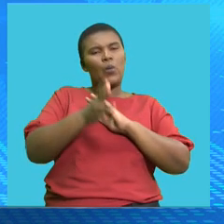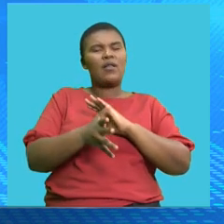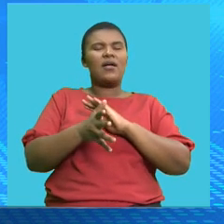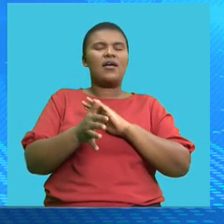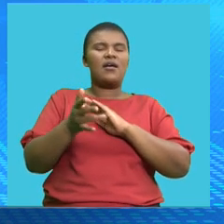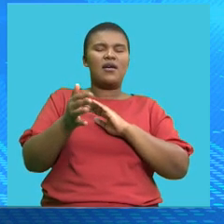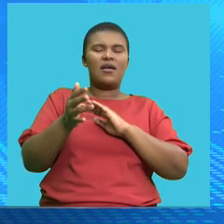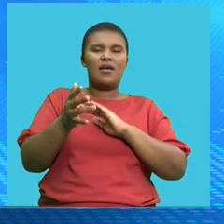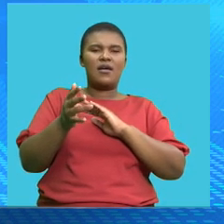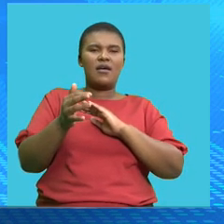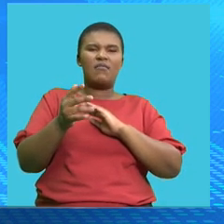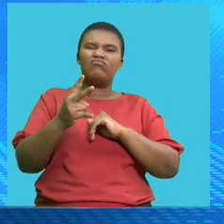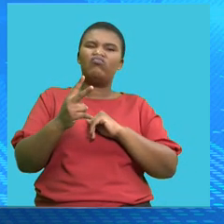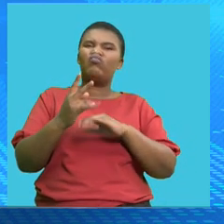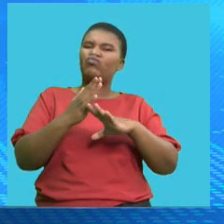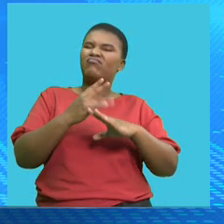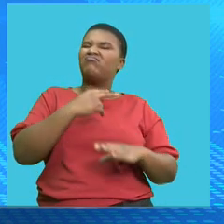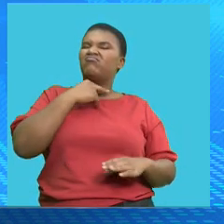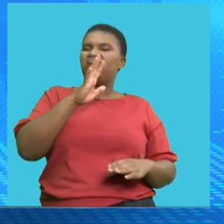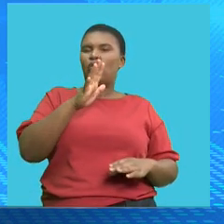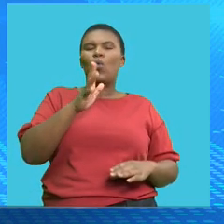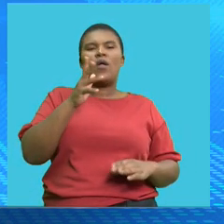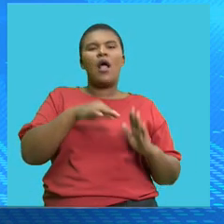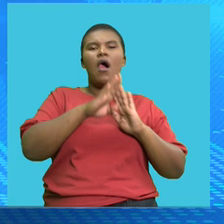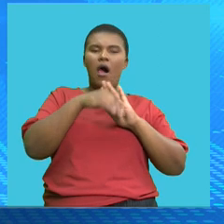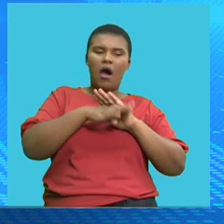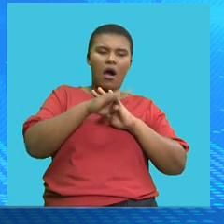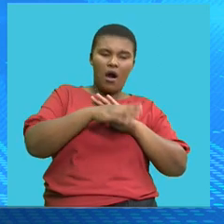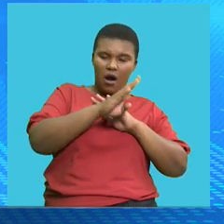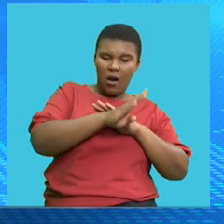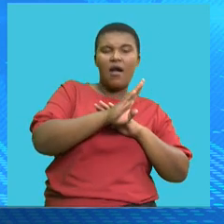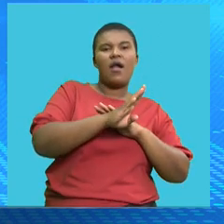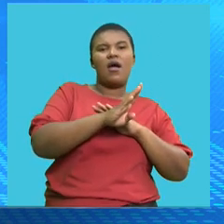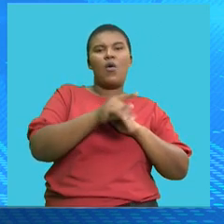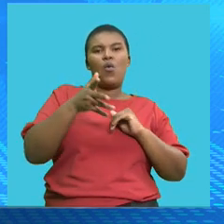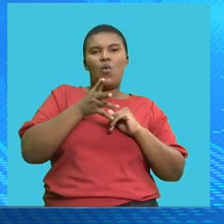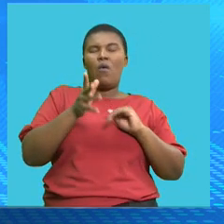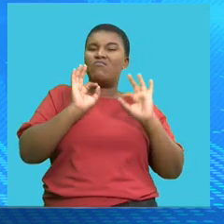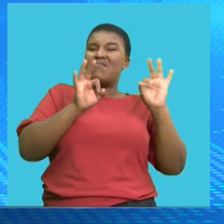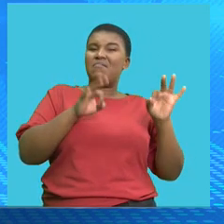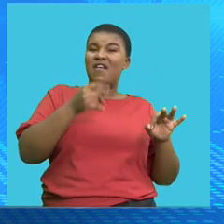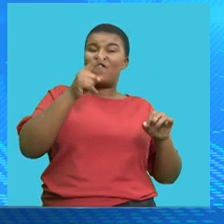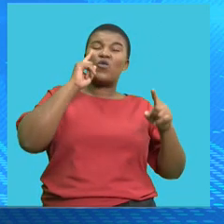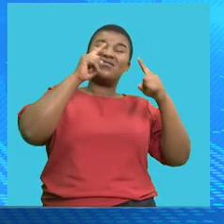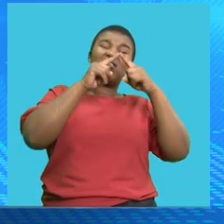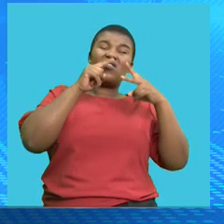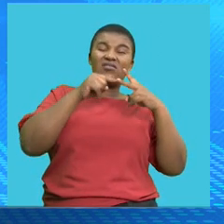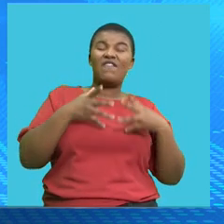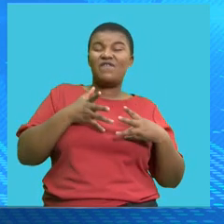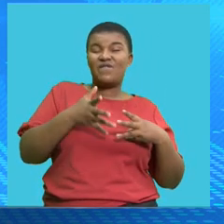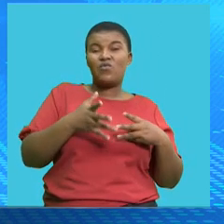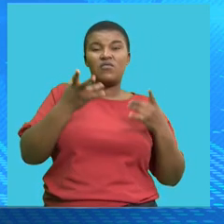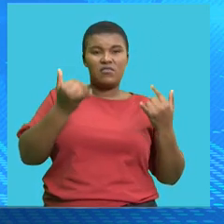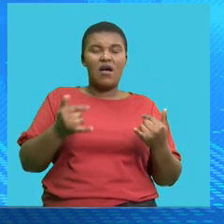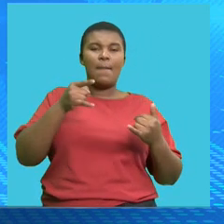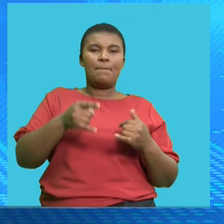largely restrictive at least until inflation falls convincing convincingly towards targets um so this